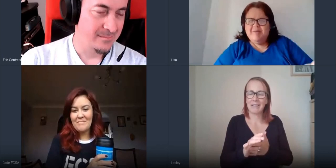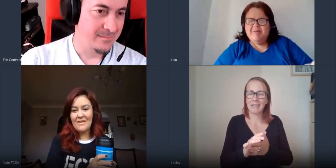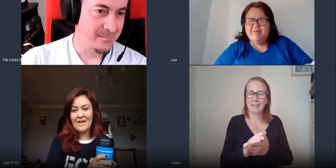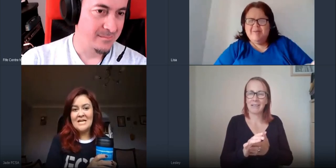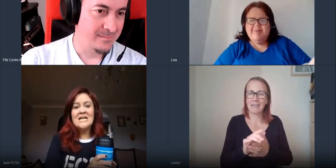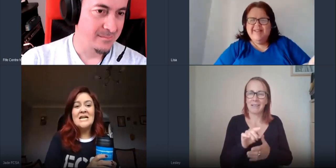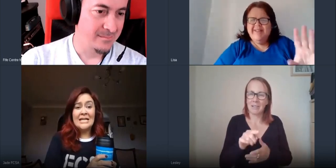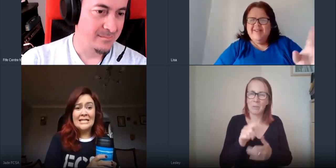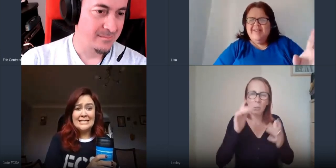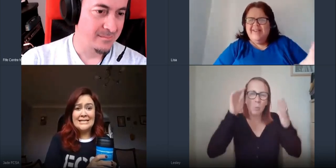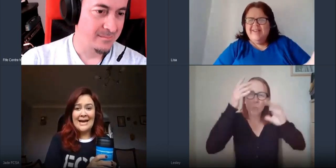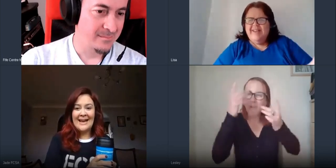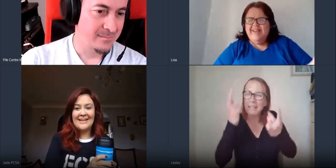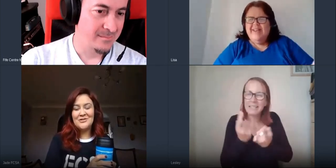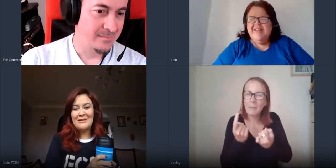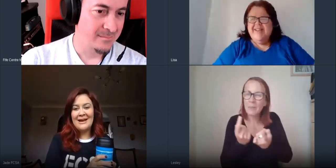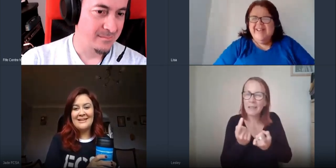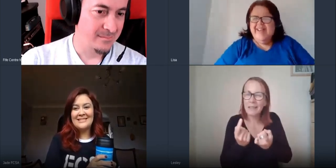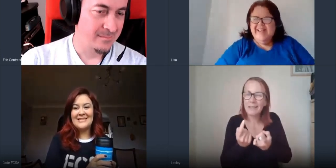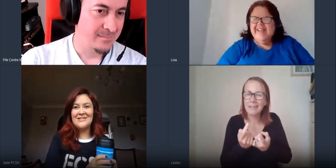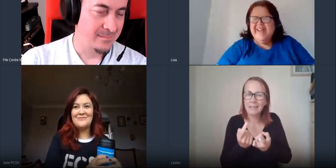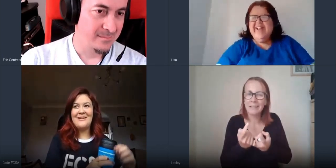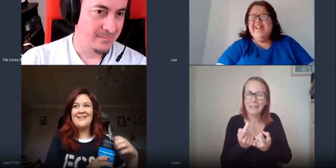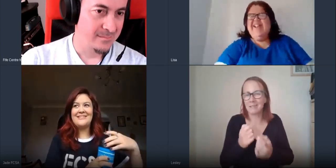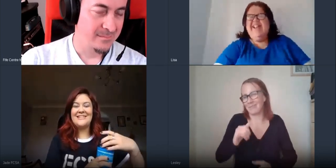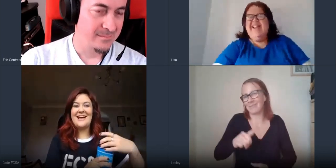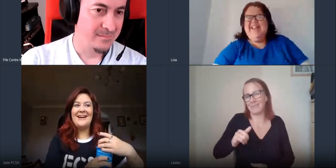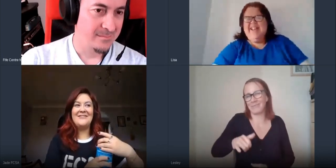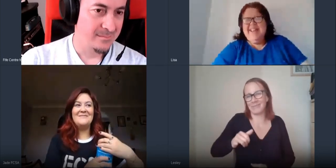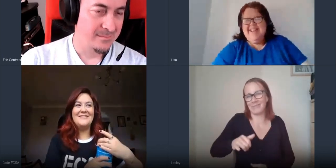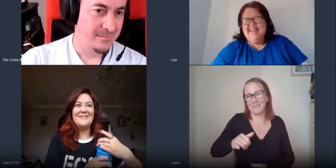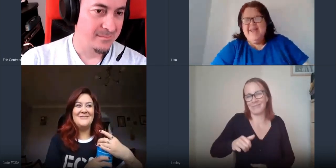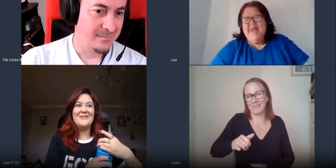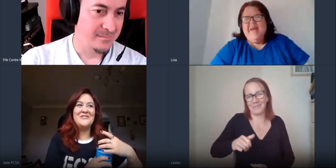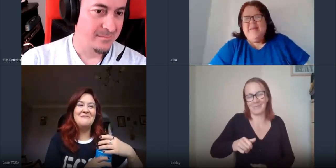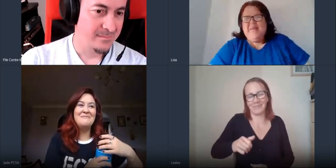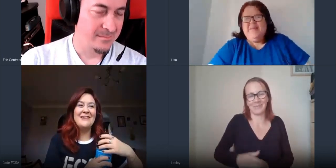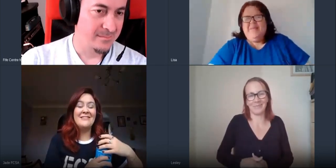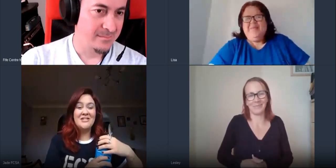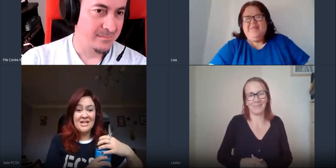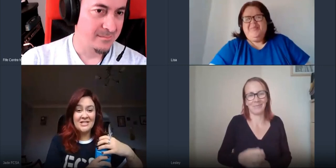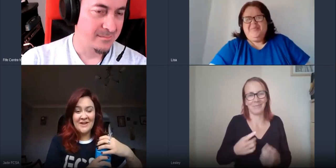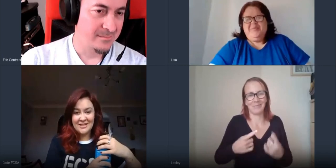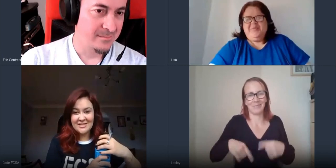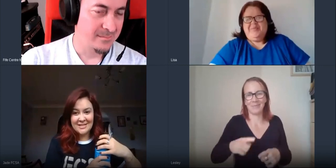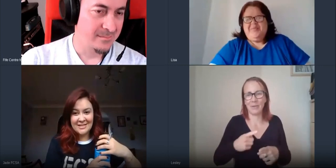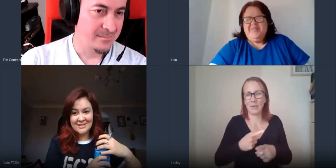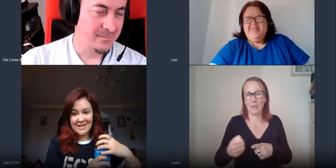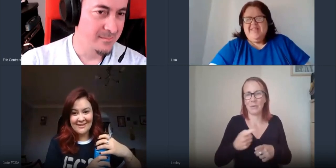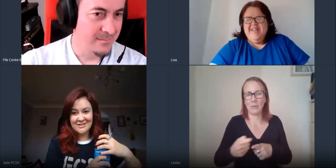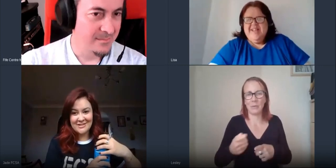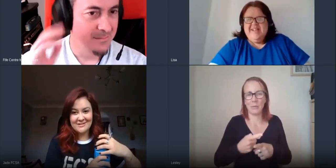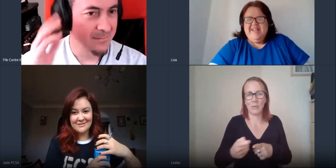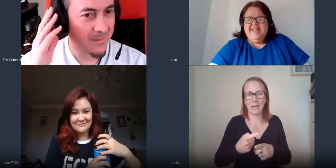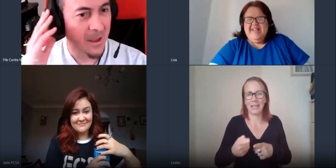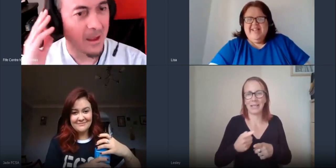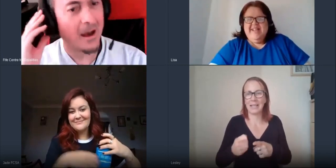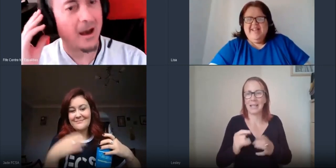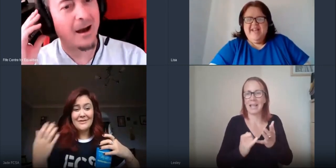worried about something yeah that week um we're doing weekly date versus sarah challenges